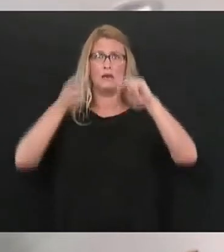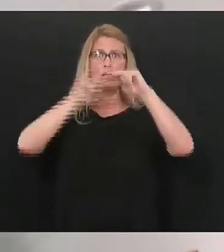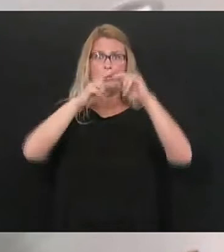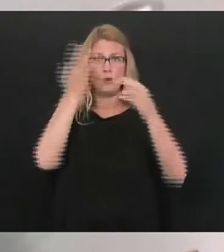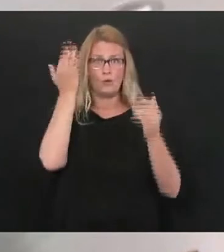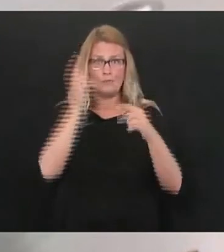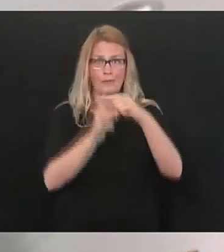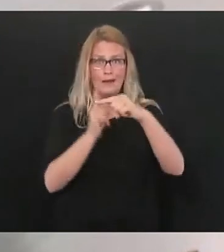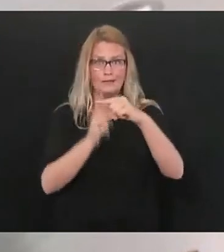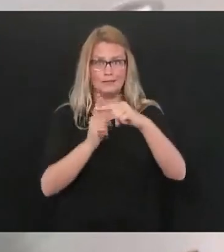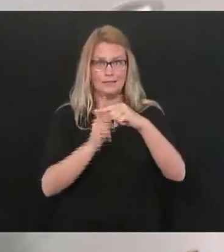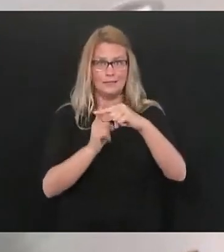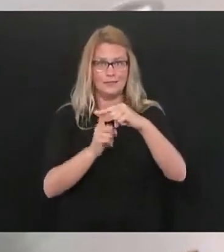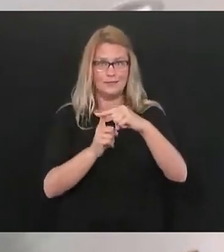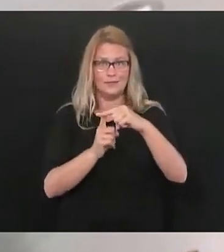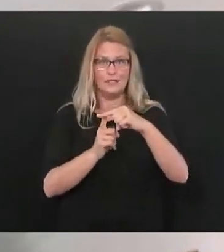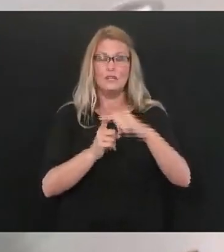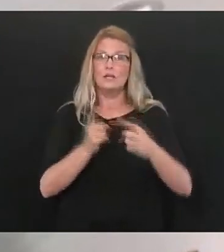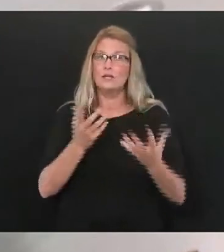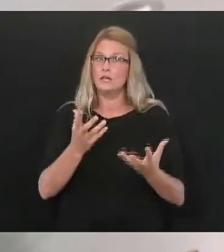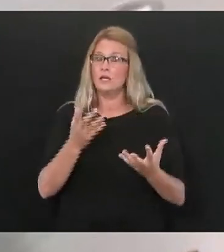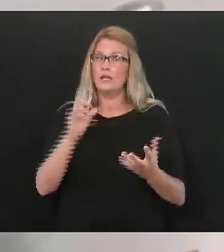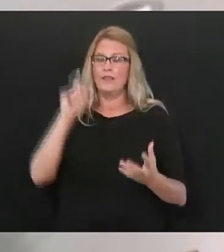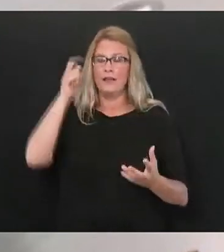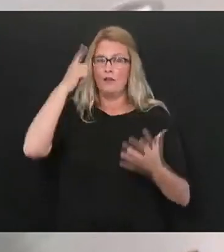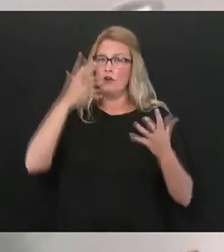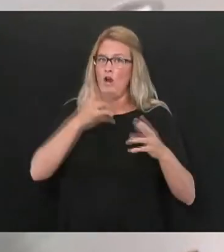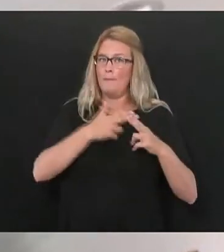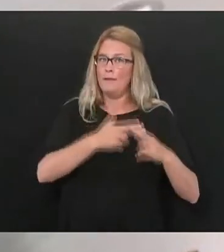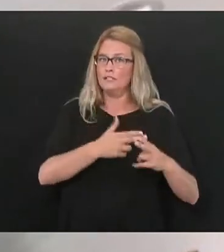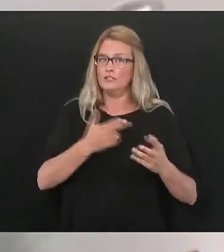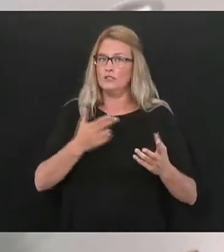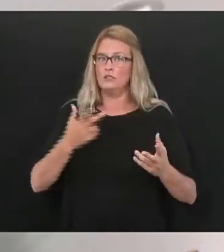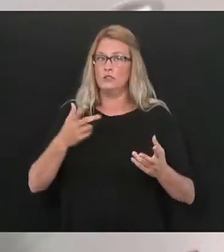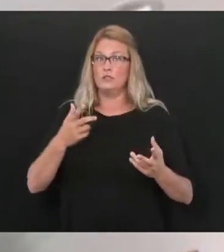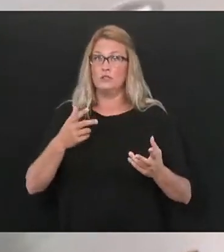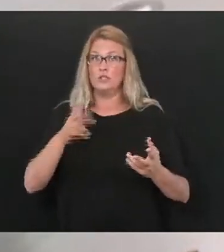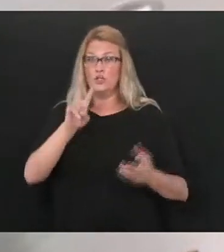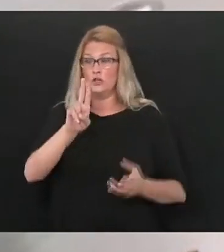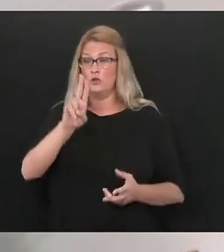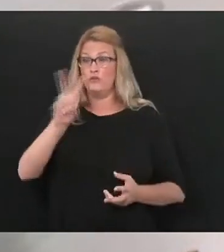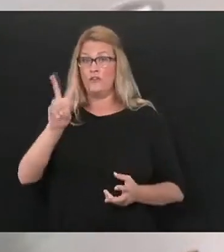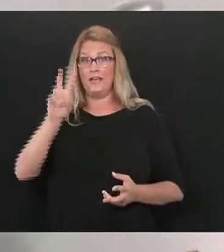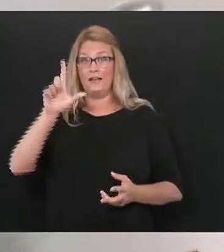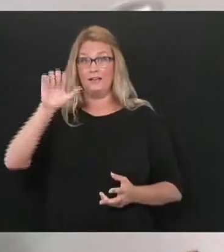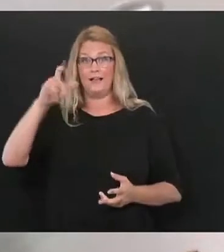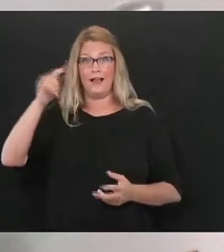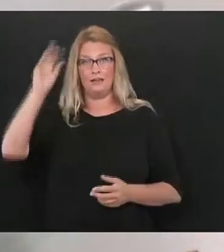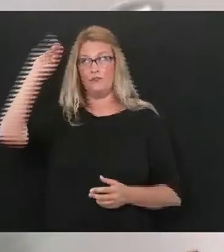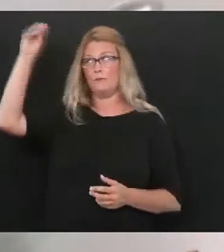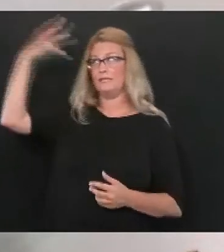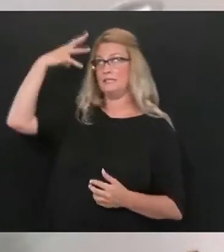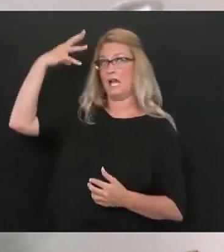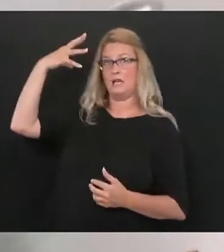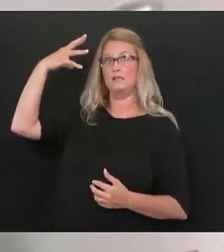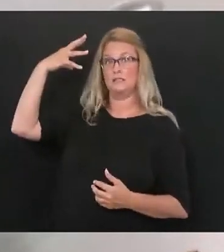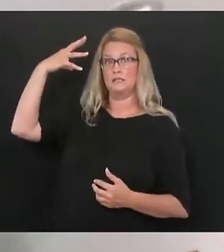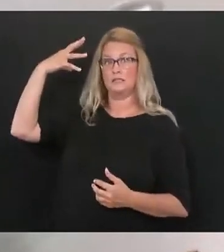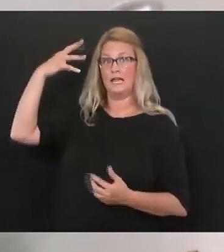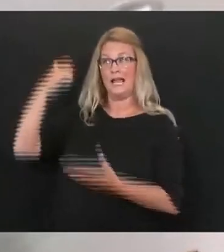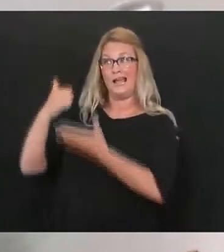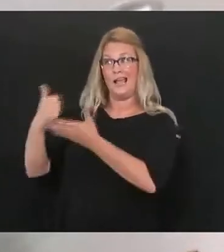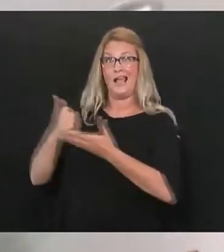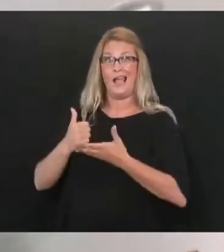people the governor mentioned that the UV light from the sun is injurious to the virus